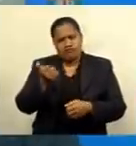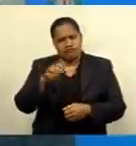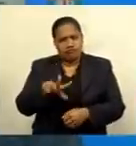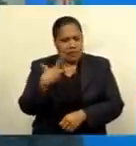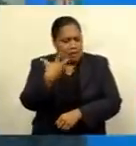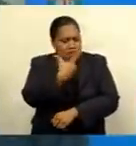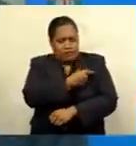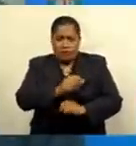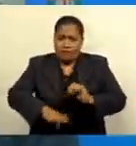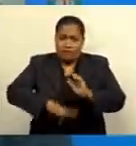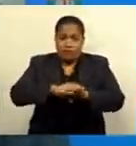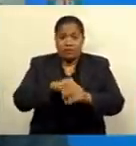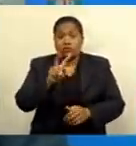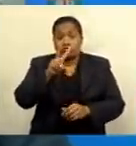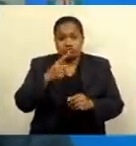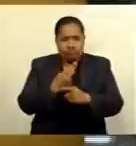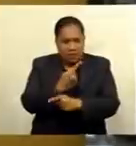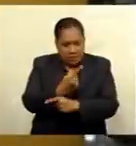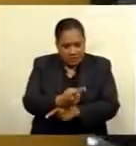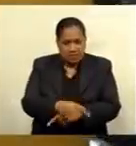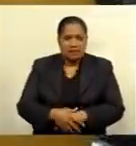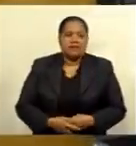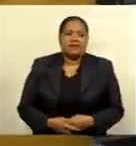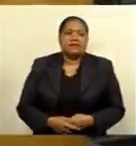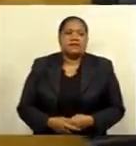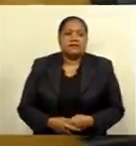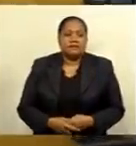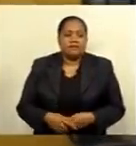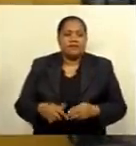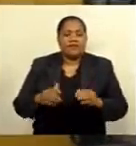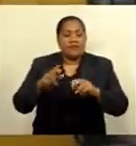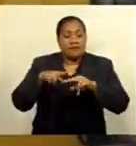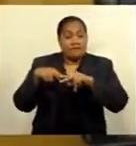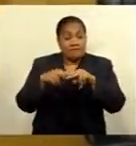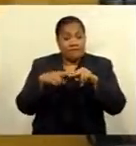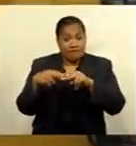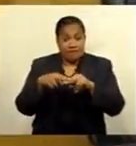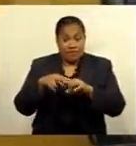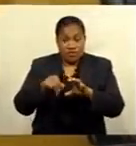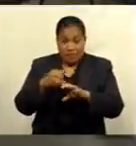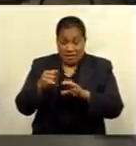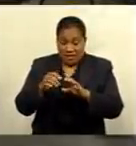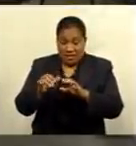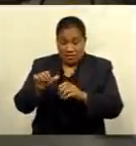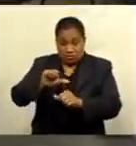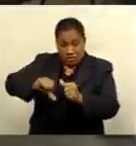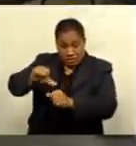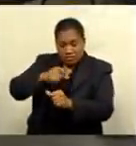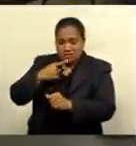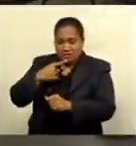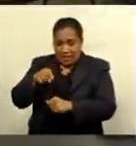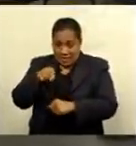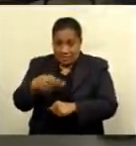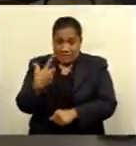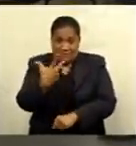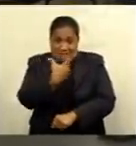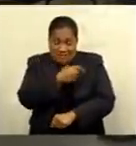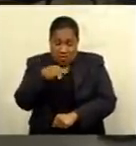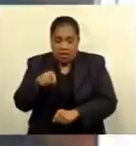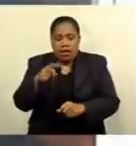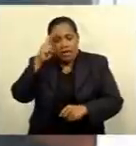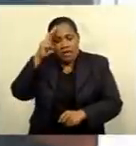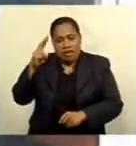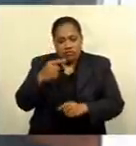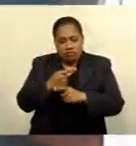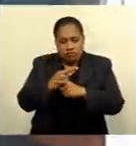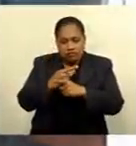even when we reach that 60%. The Fiji Medical Association says the vaccination threshold is a national guide and